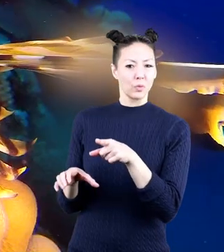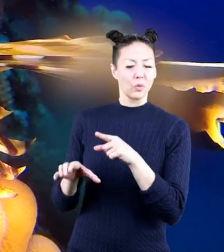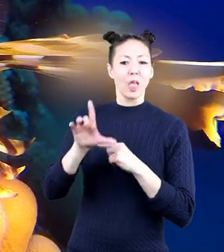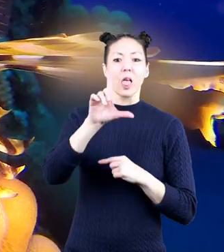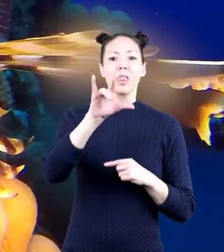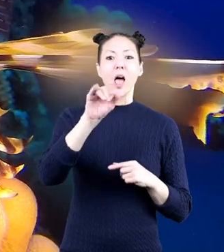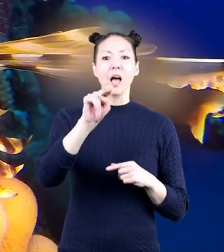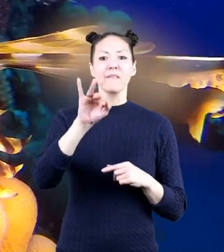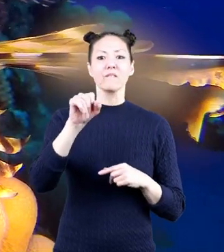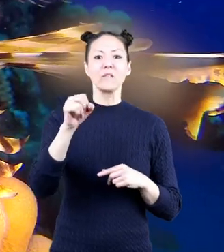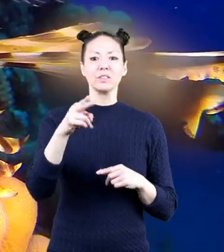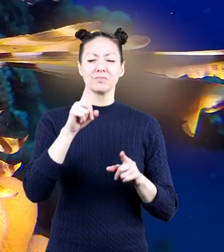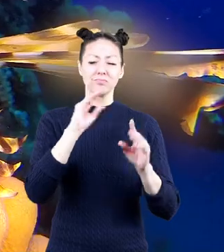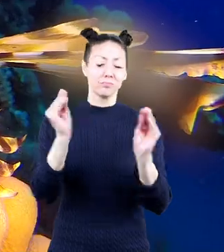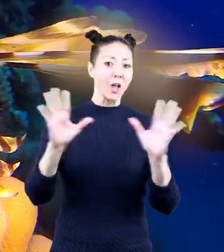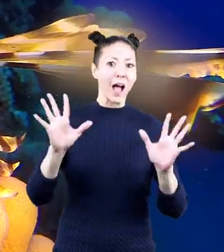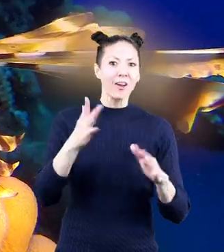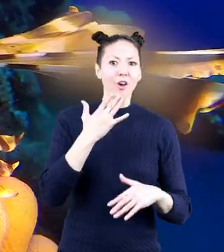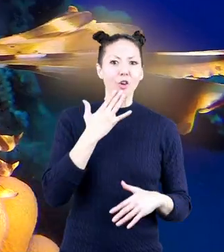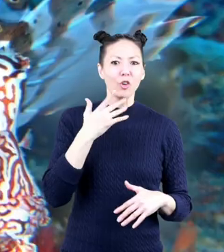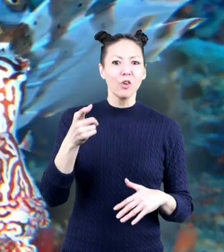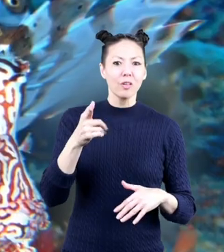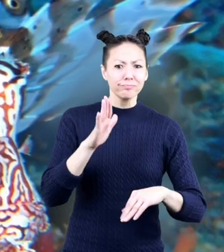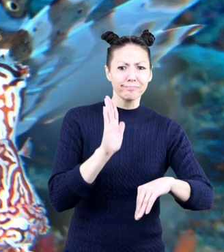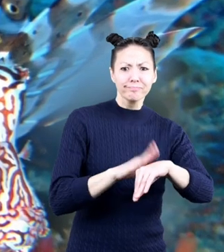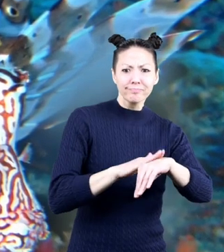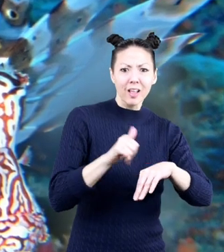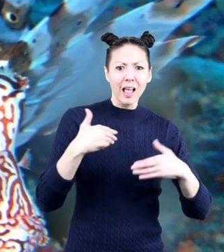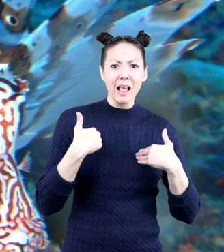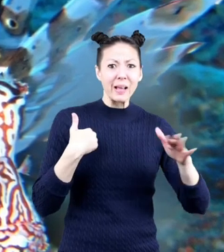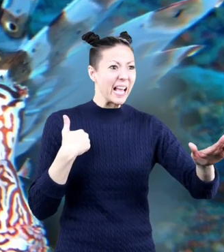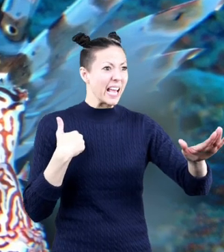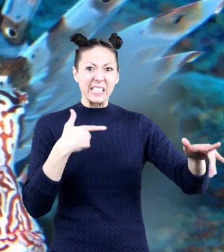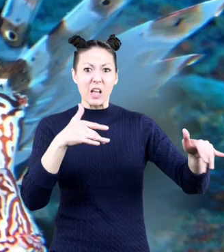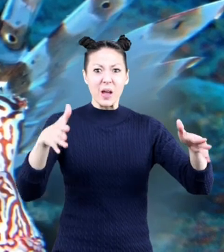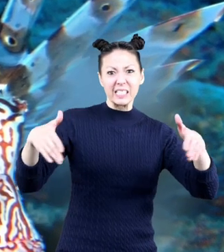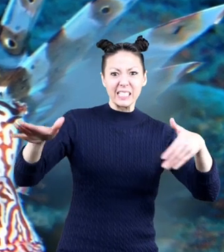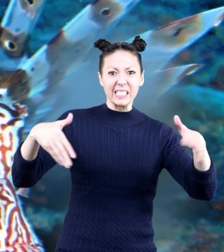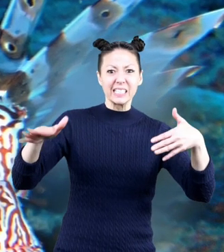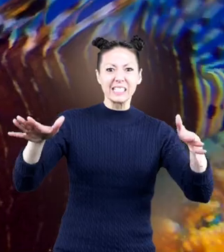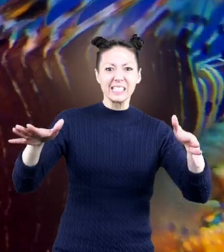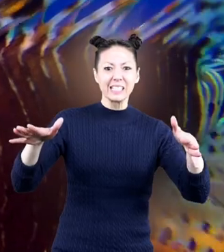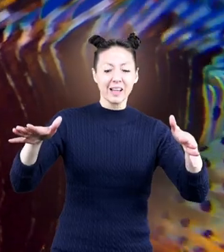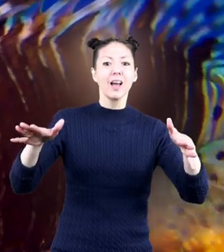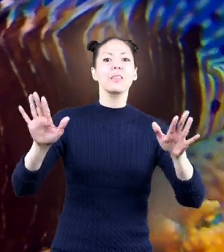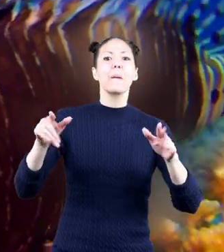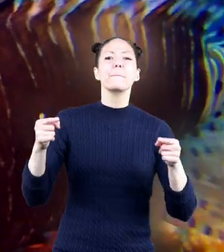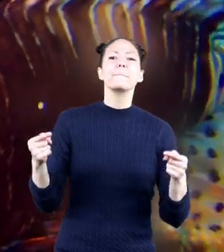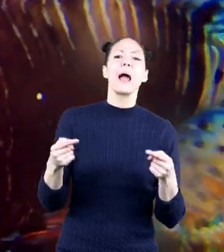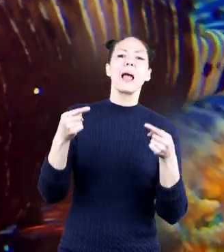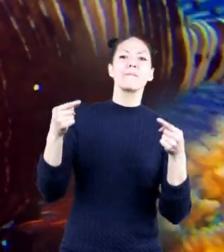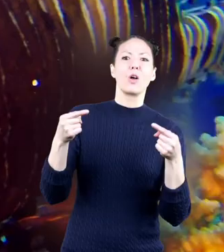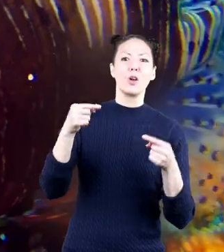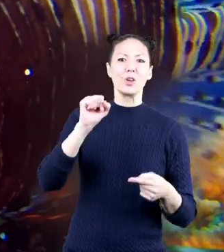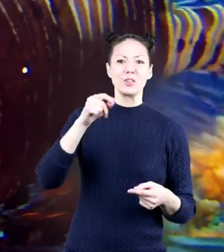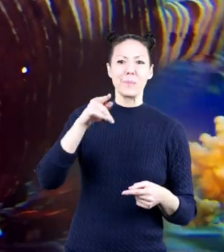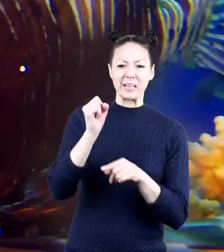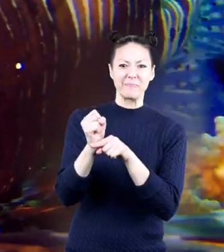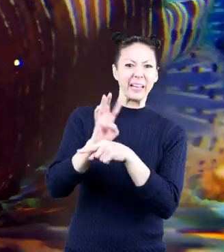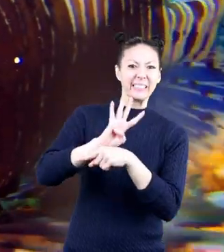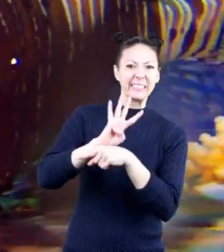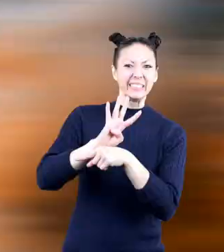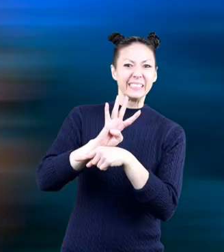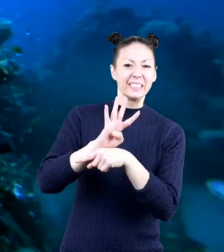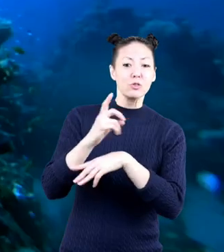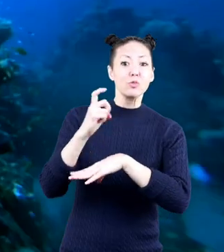Lionfish use their bright colors to warn other animals to stay away from them and their painful spines.